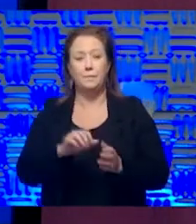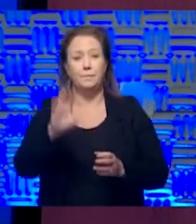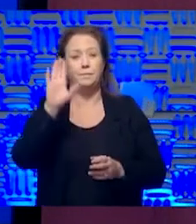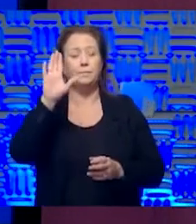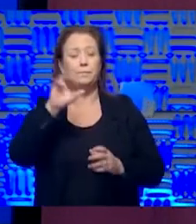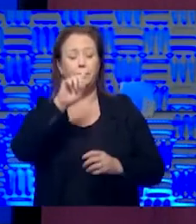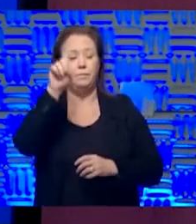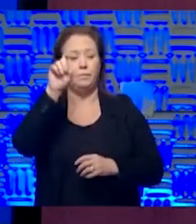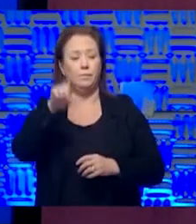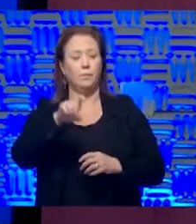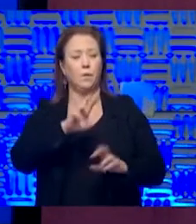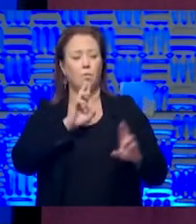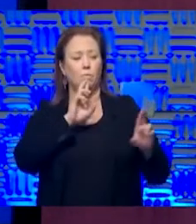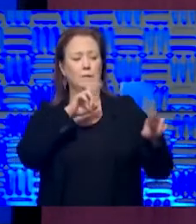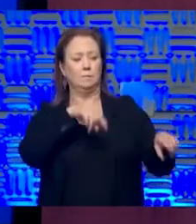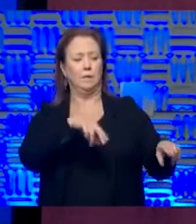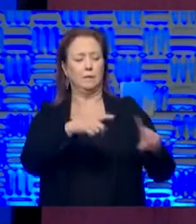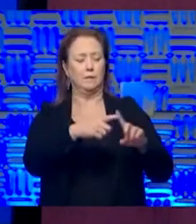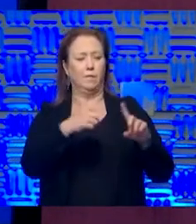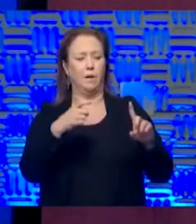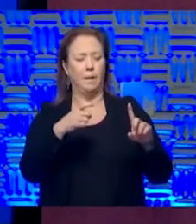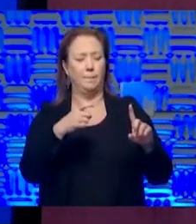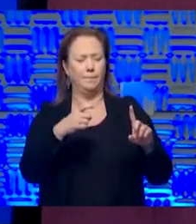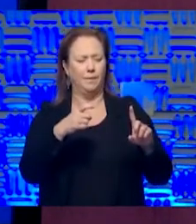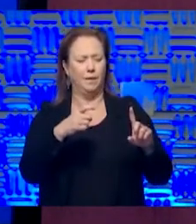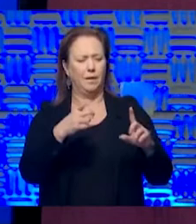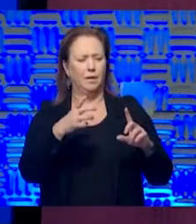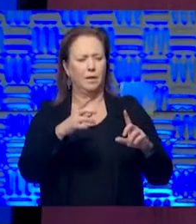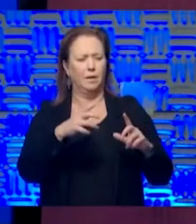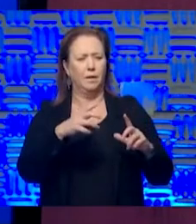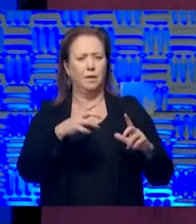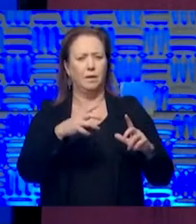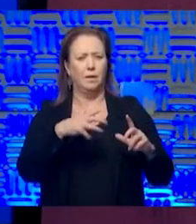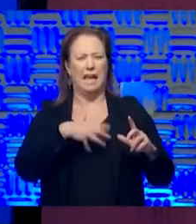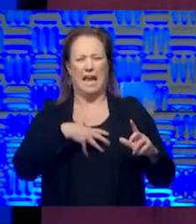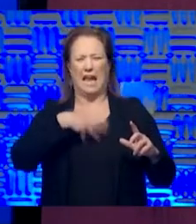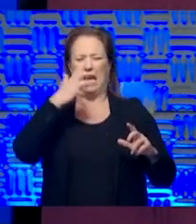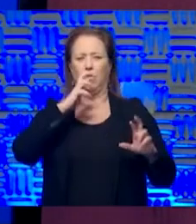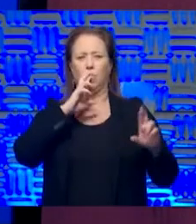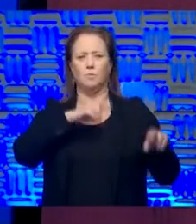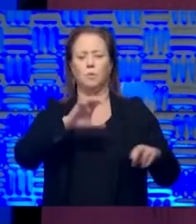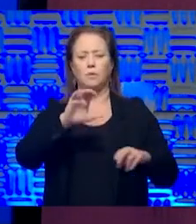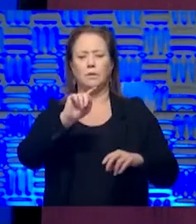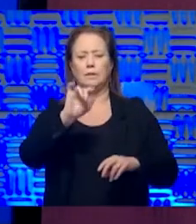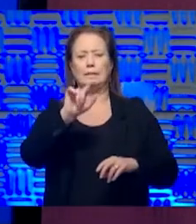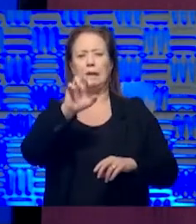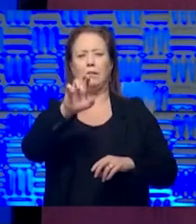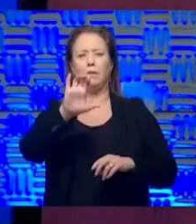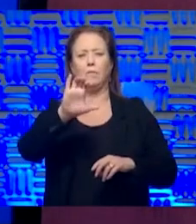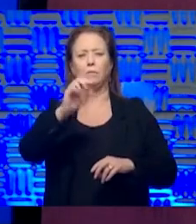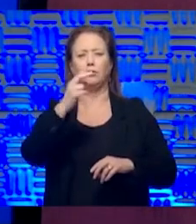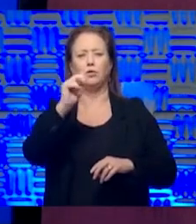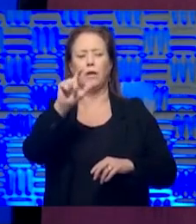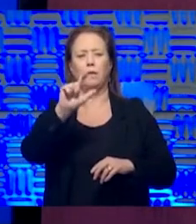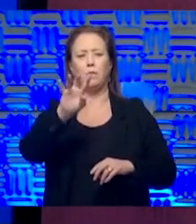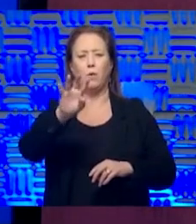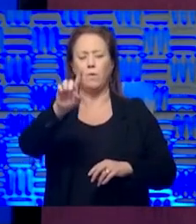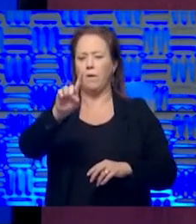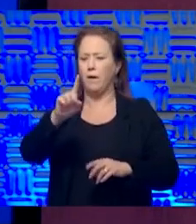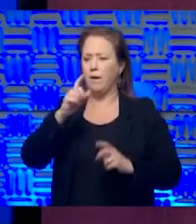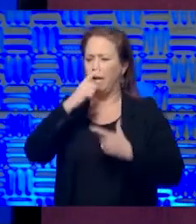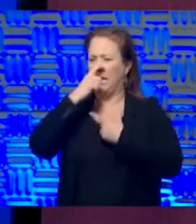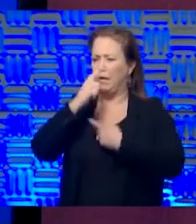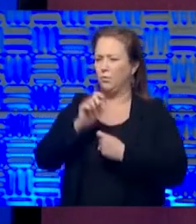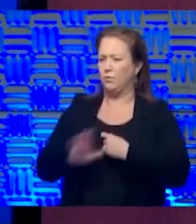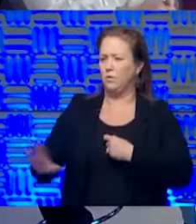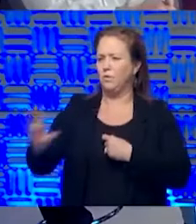a question about, uh, response from, um, I guess, anger filled response. This is Taylor channel 41 in Kansas city. Uh, and I'd be really interested in